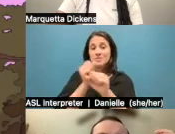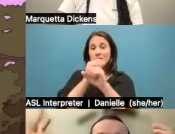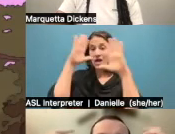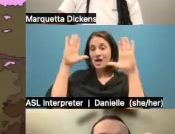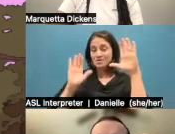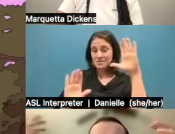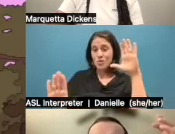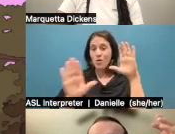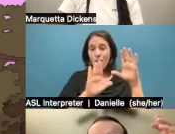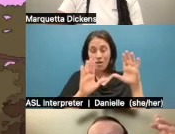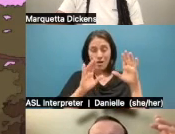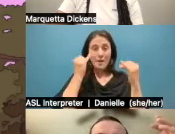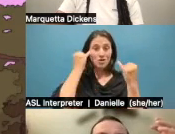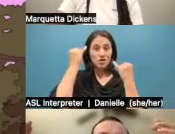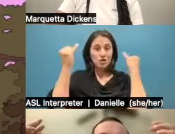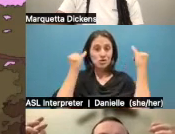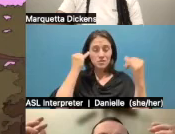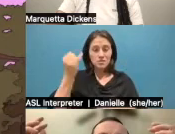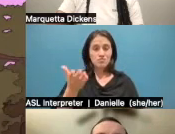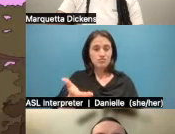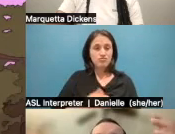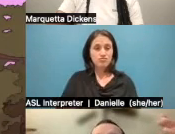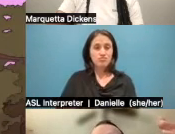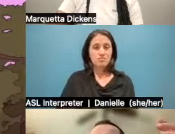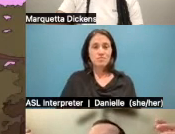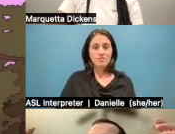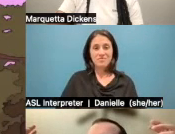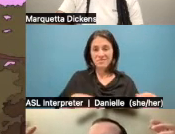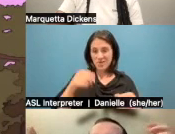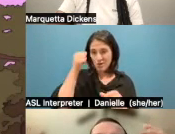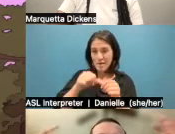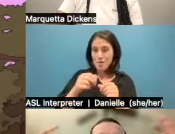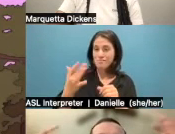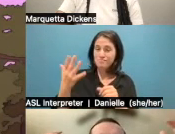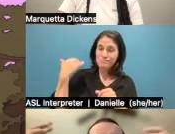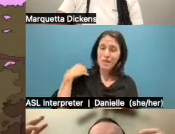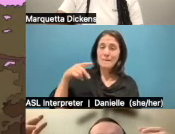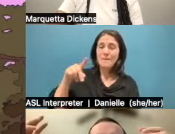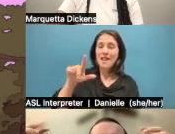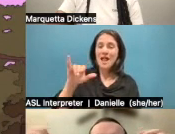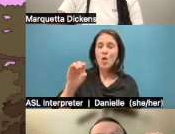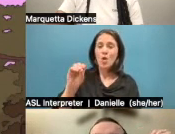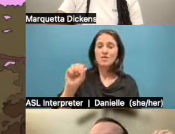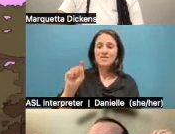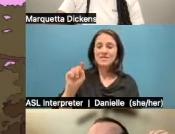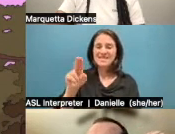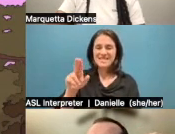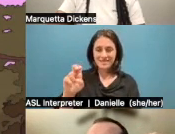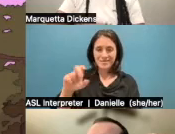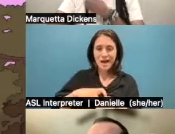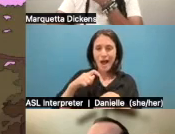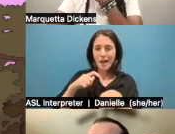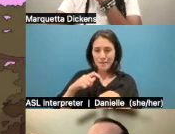Pliocene, there was an ocean that covered Princeville, like people have, you know, people living in this area. It's really temporary.